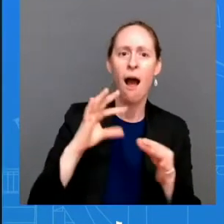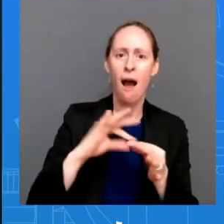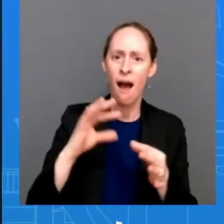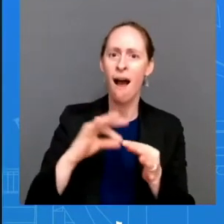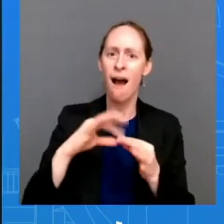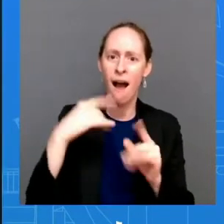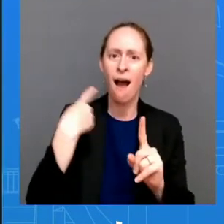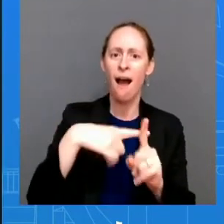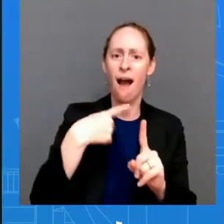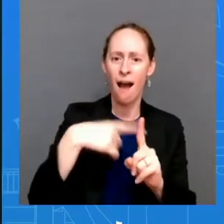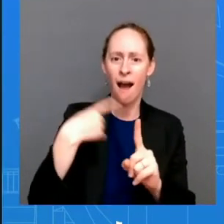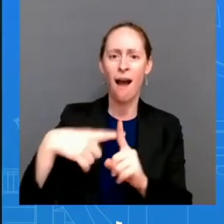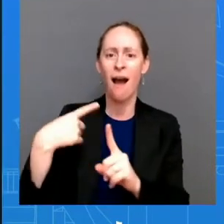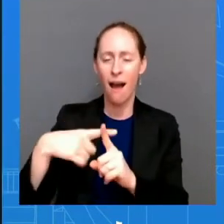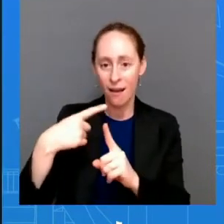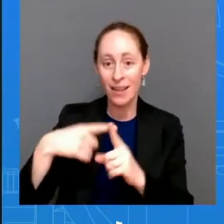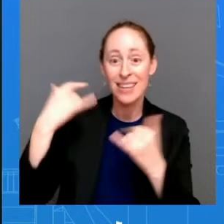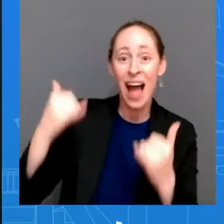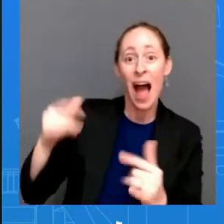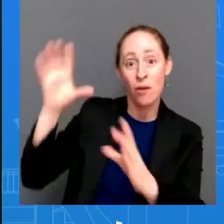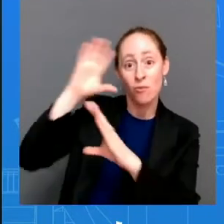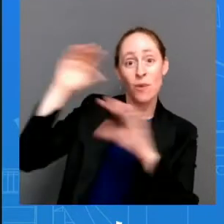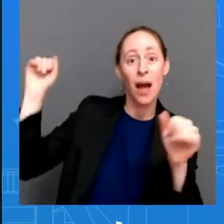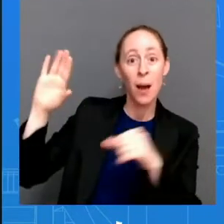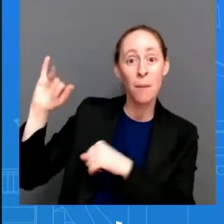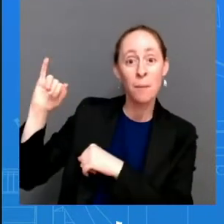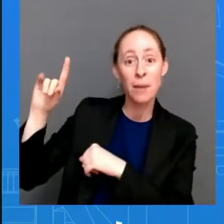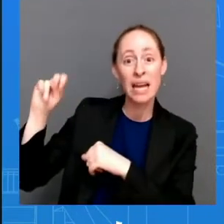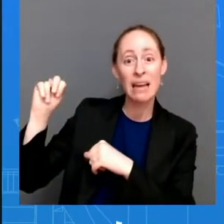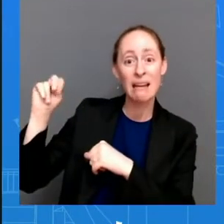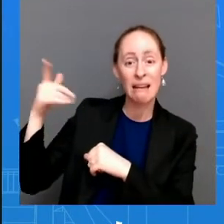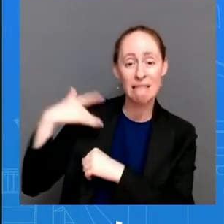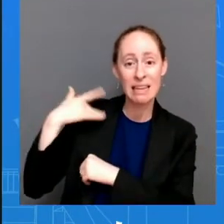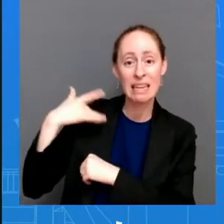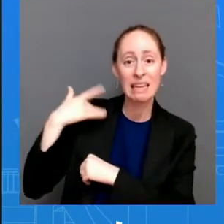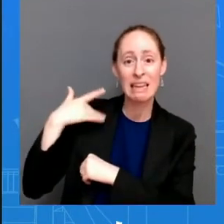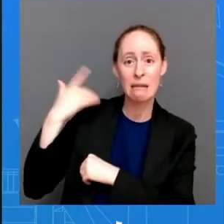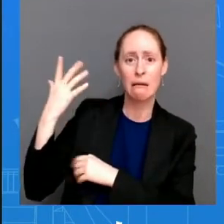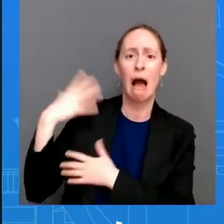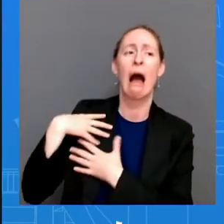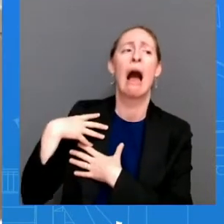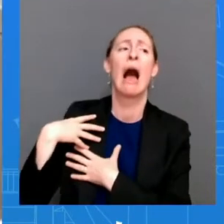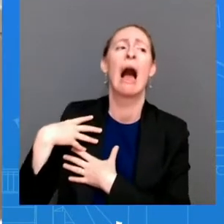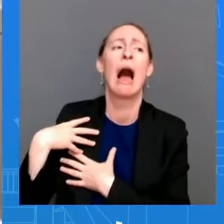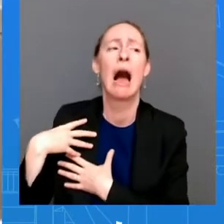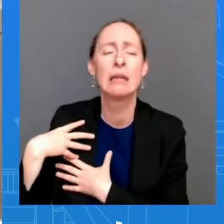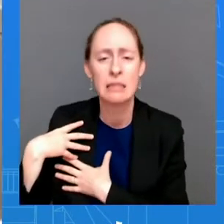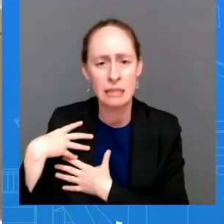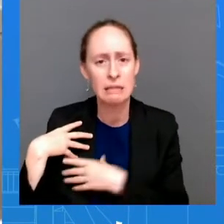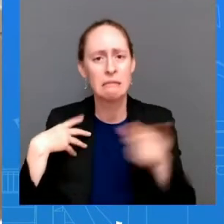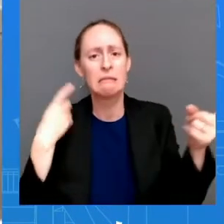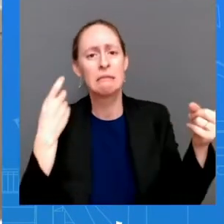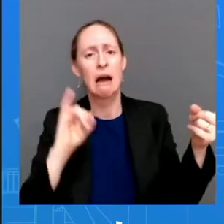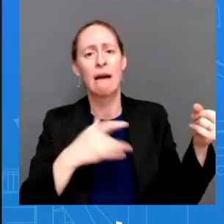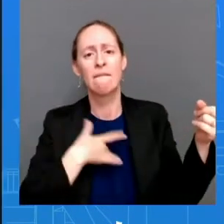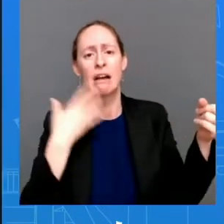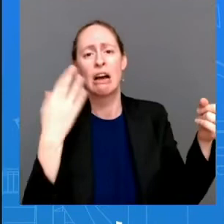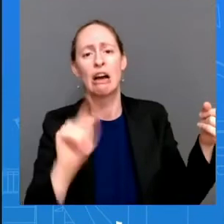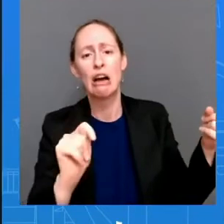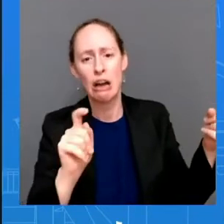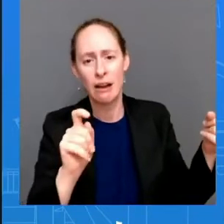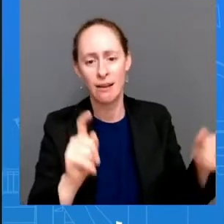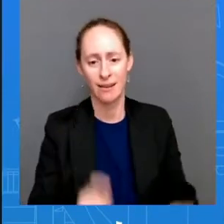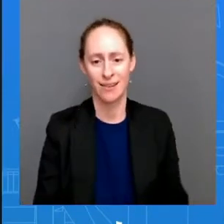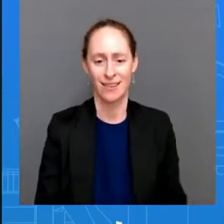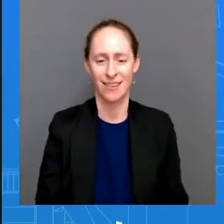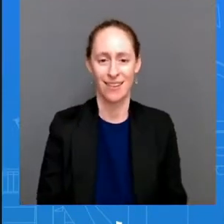i'm so you're saying because they said that then we're not jazzed yeah absolutely we've been very